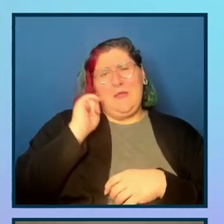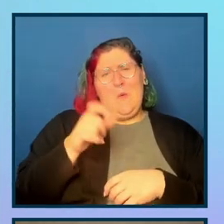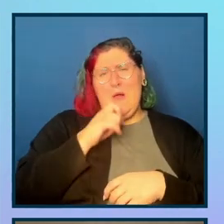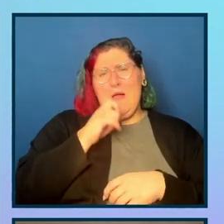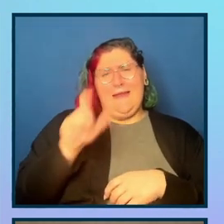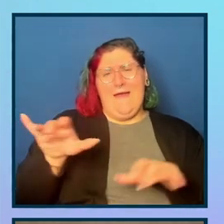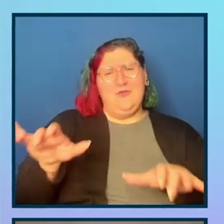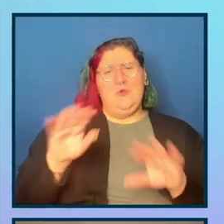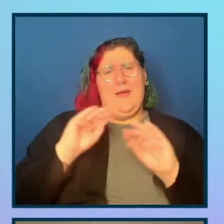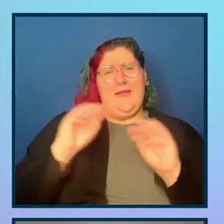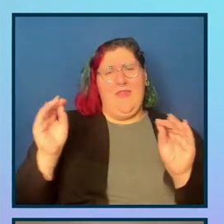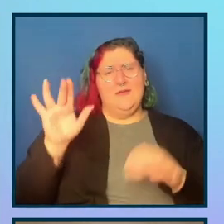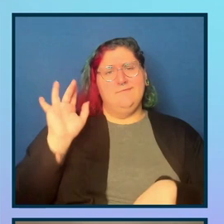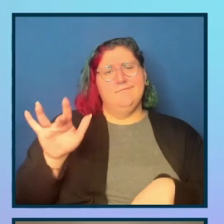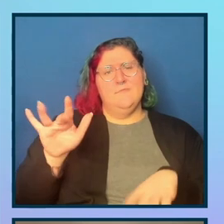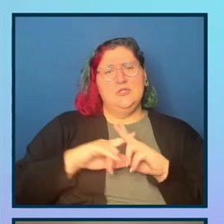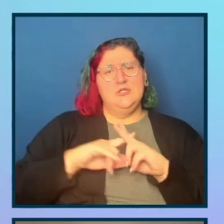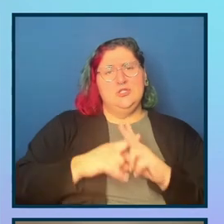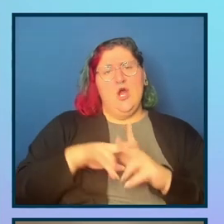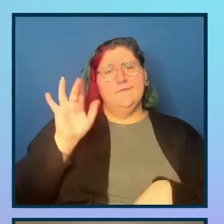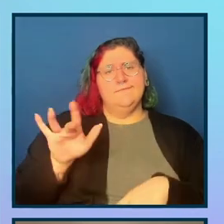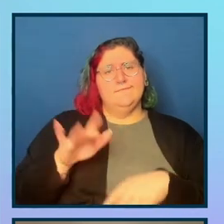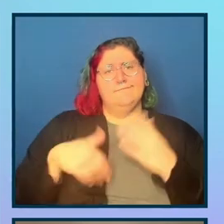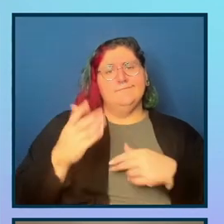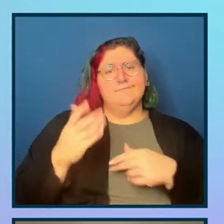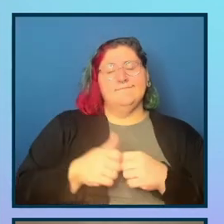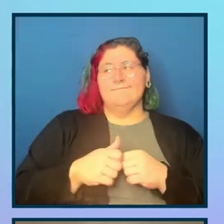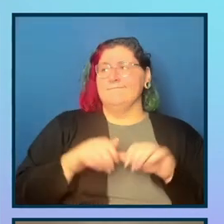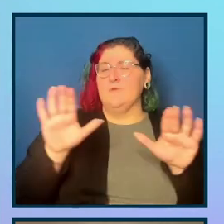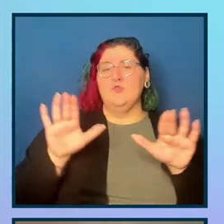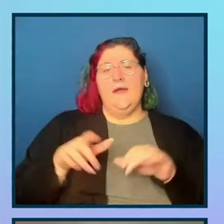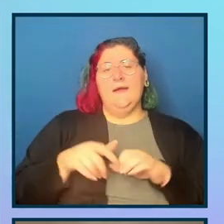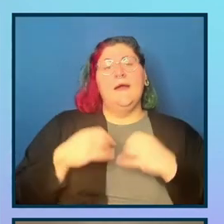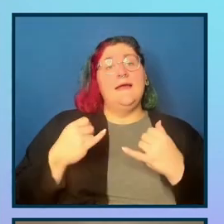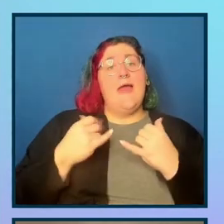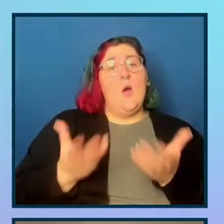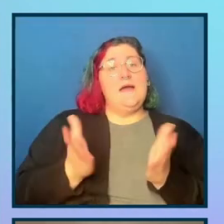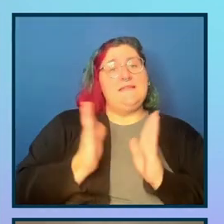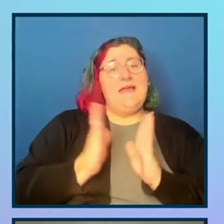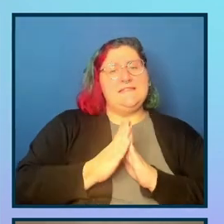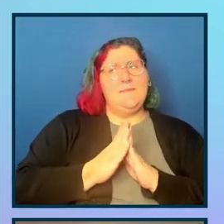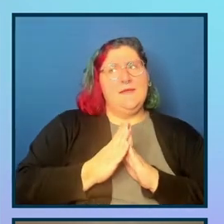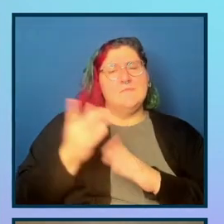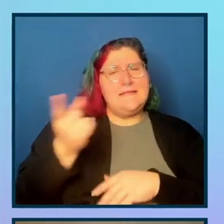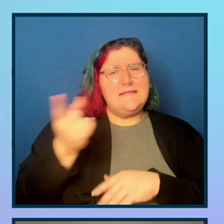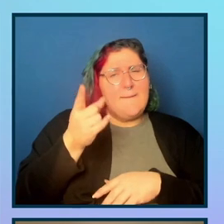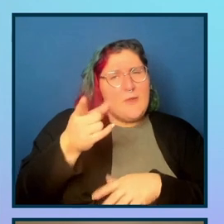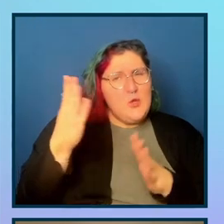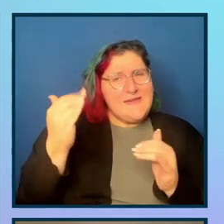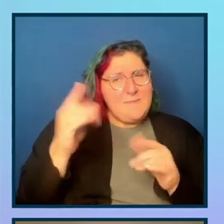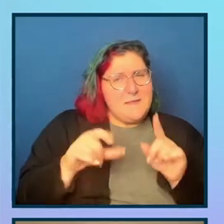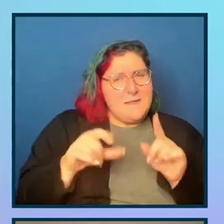so far. So I'm feeling great. Um, now it's asking me if there are any elements that, uh, I expected to be in the tab order, but we're not. Um,